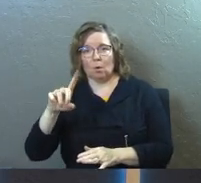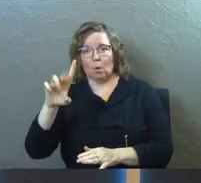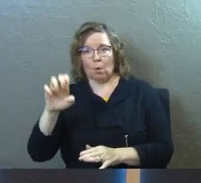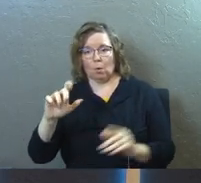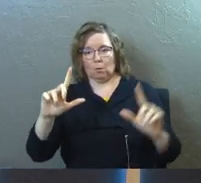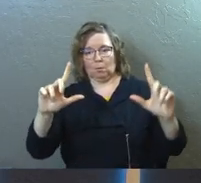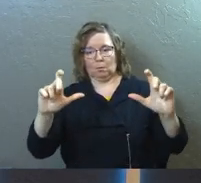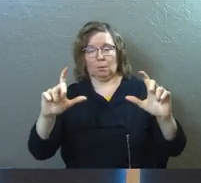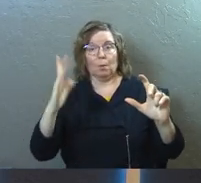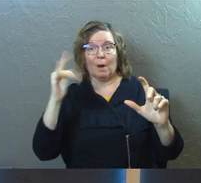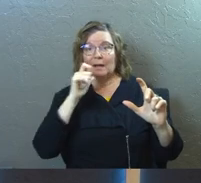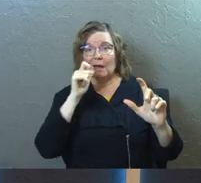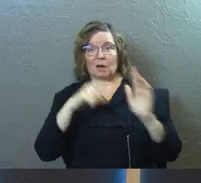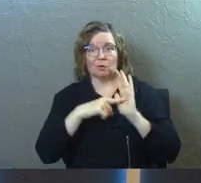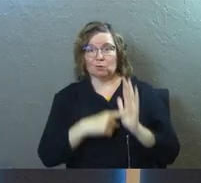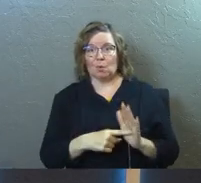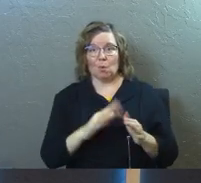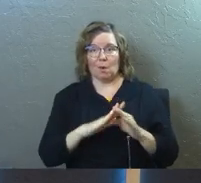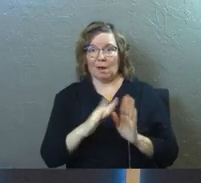names are Carl and Ellie.